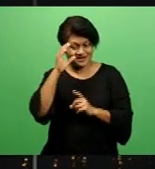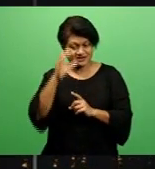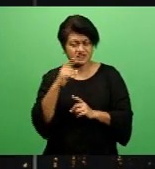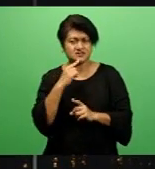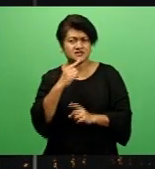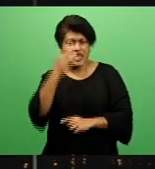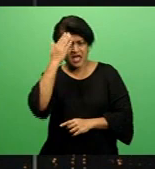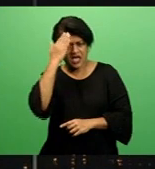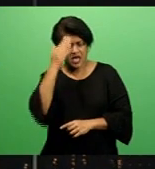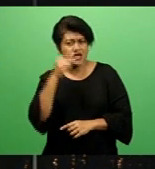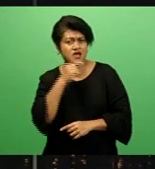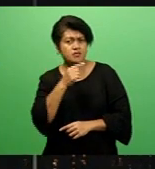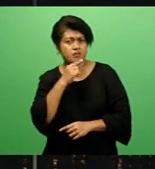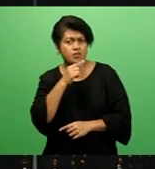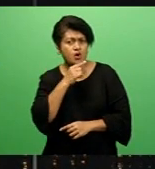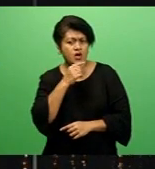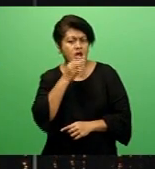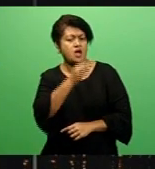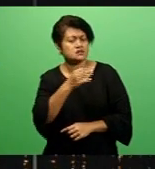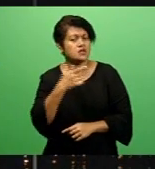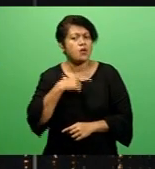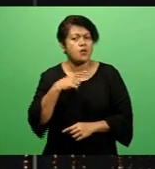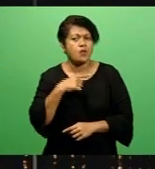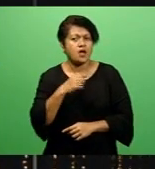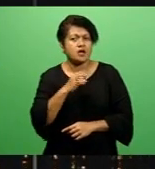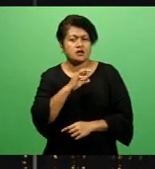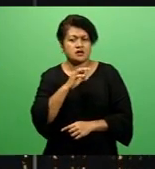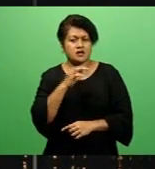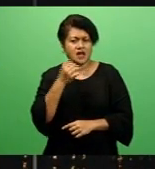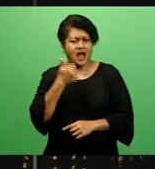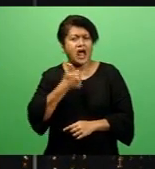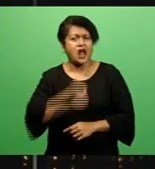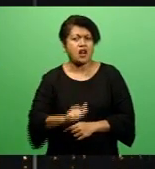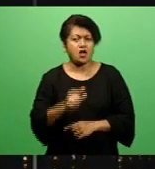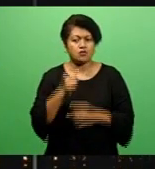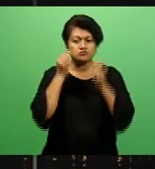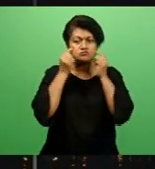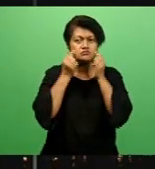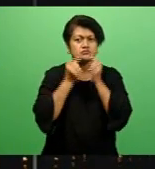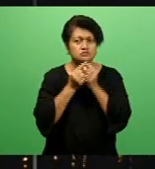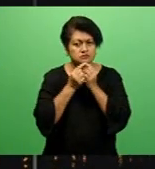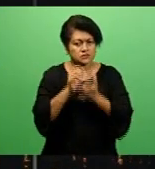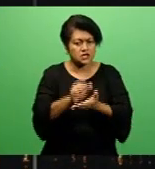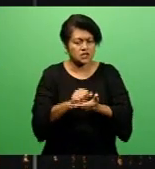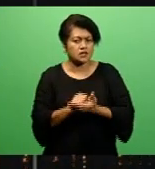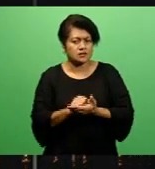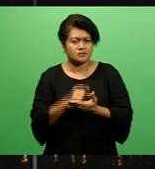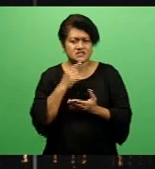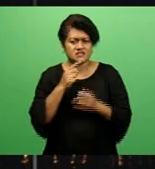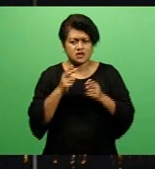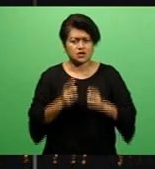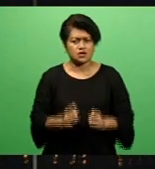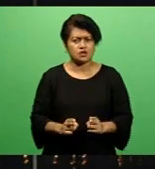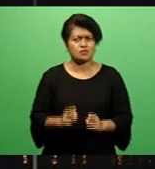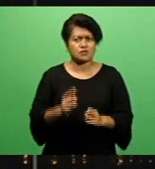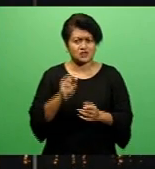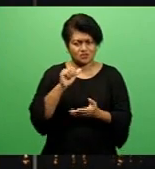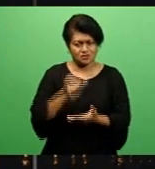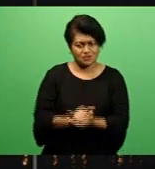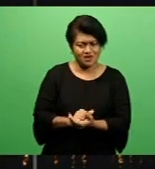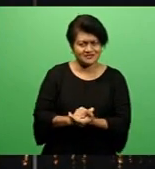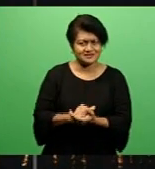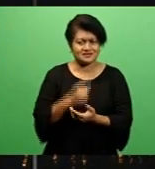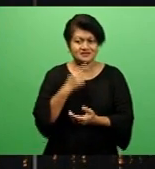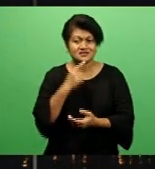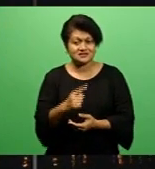why he's been allowed to grow a beard. As Felipe Naikaso reports, the director for the Fiji Human Rights and Anti-Discrimination Commission says